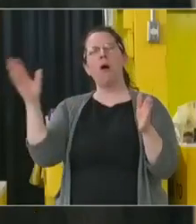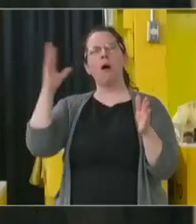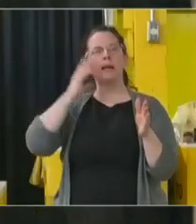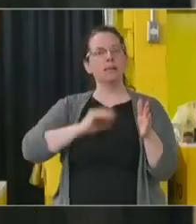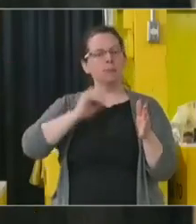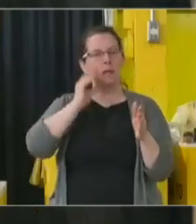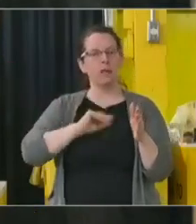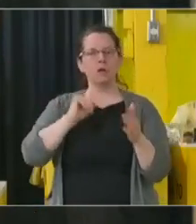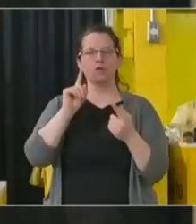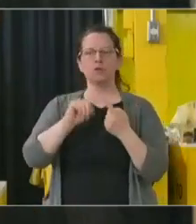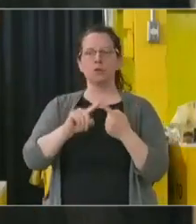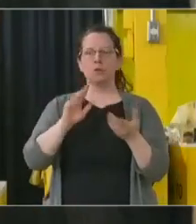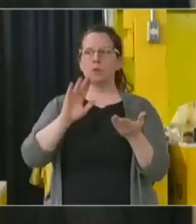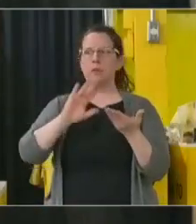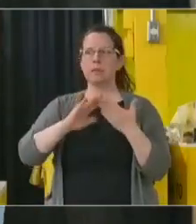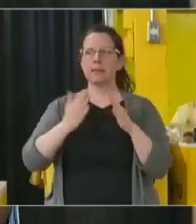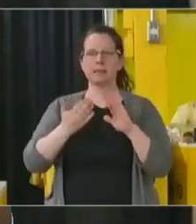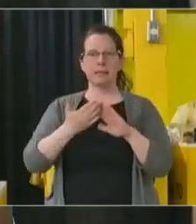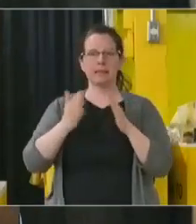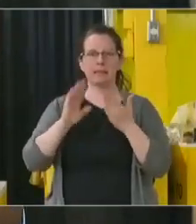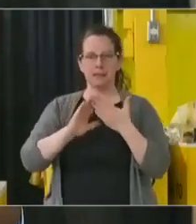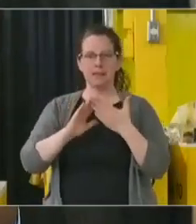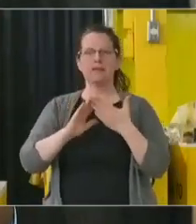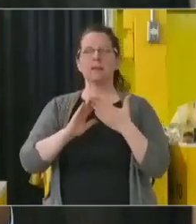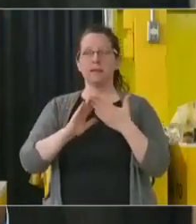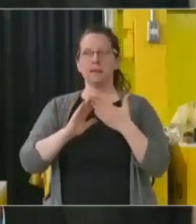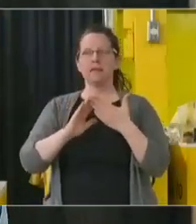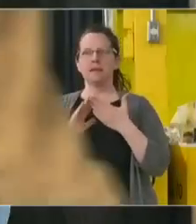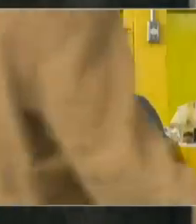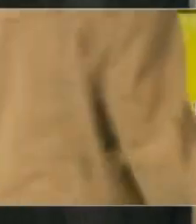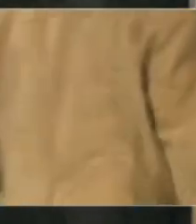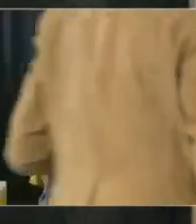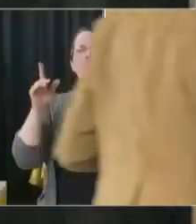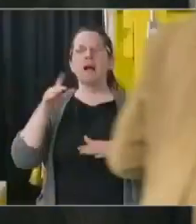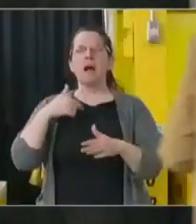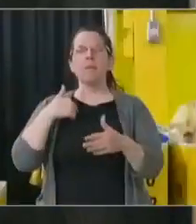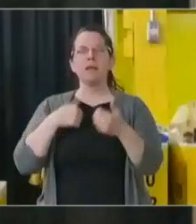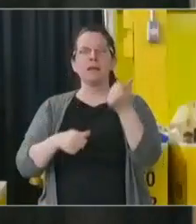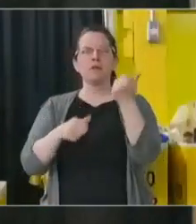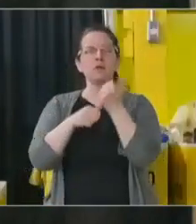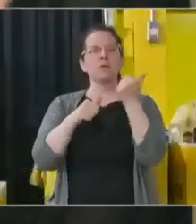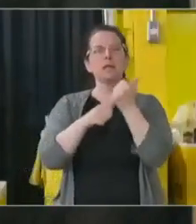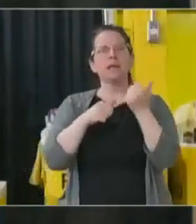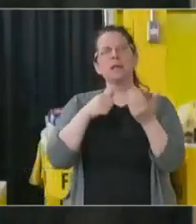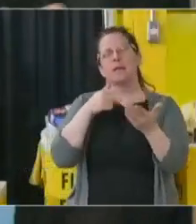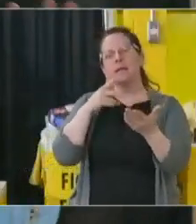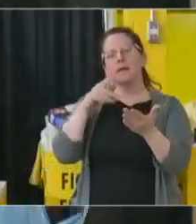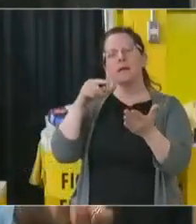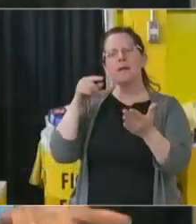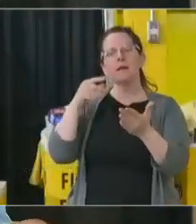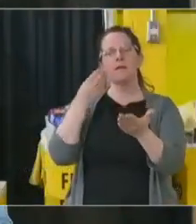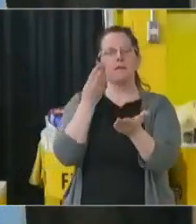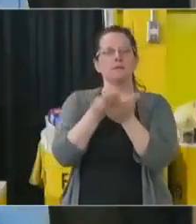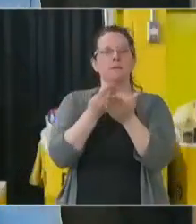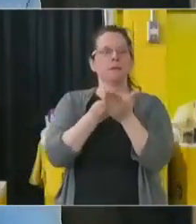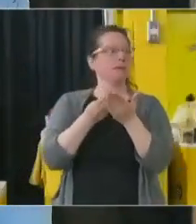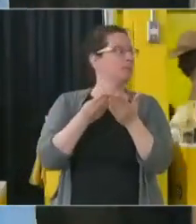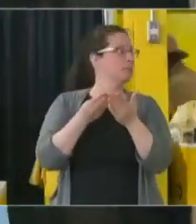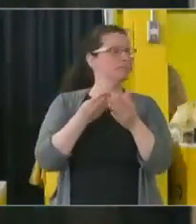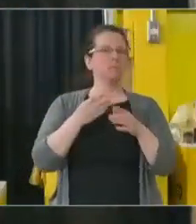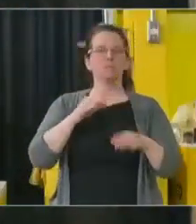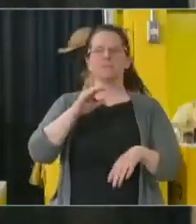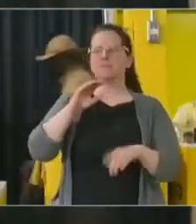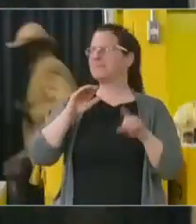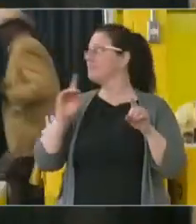I've served on the Treasury Board, I've been the Associate Minister of Finance, and I know that we need to make sure that the city is always in balance as well.